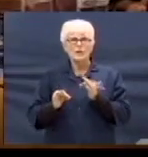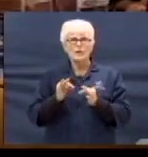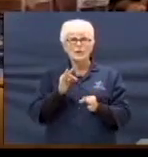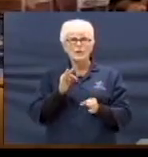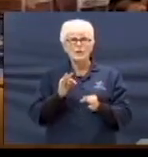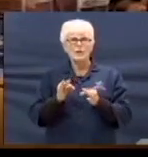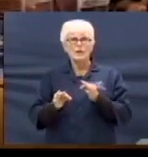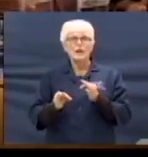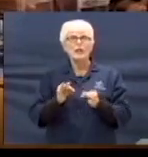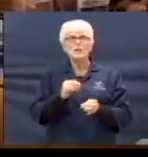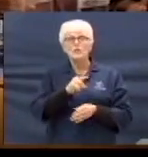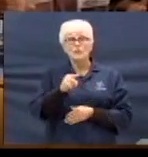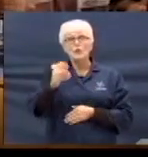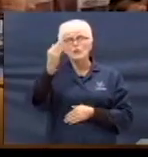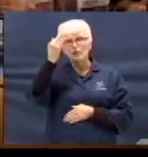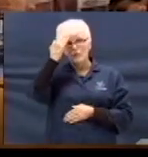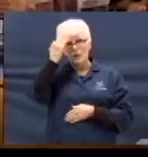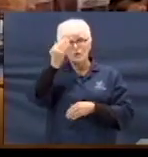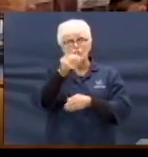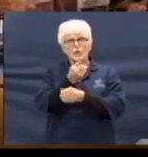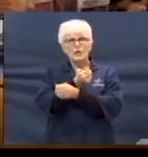ain't enough